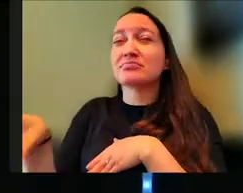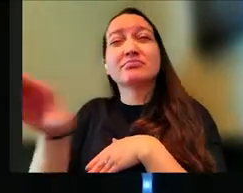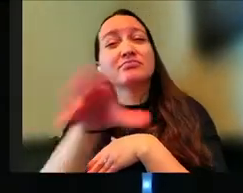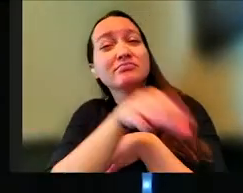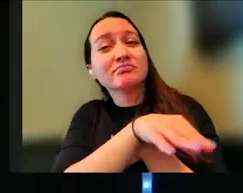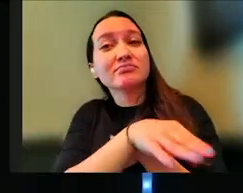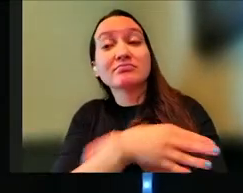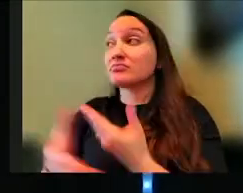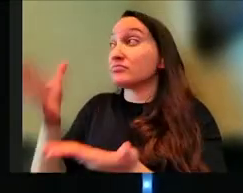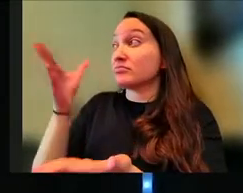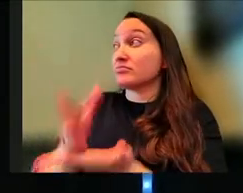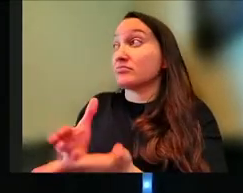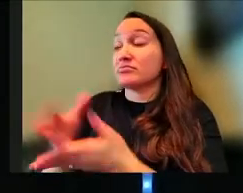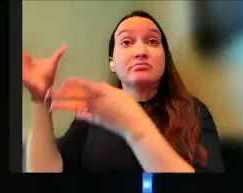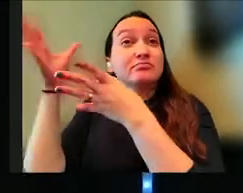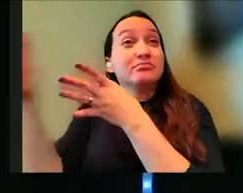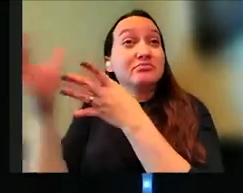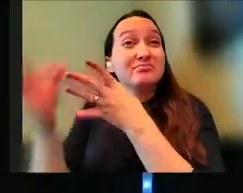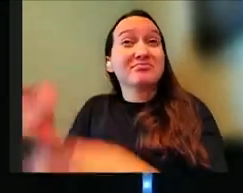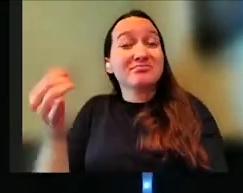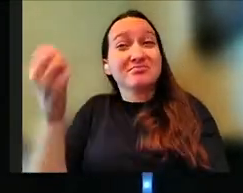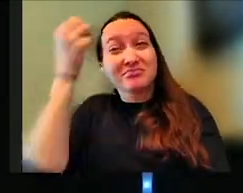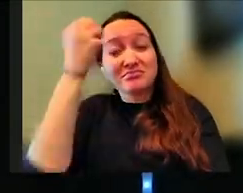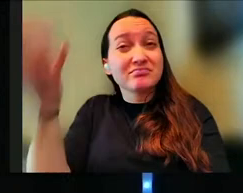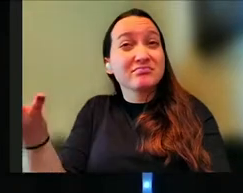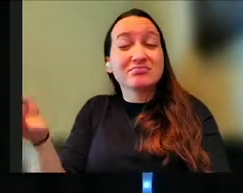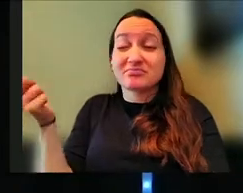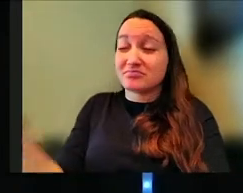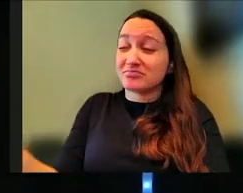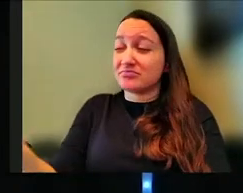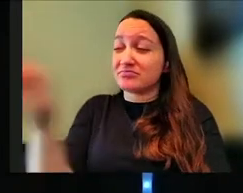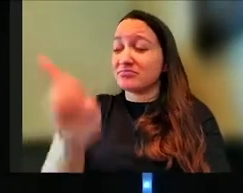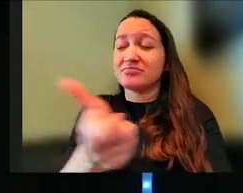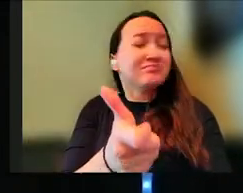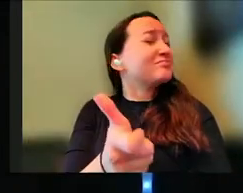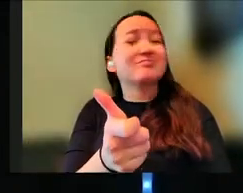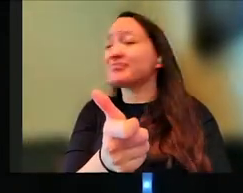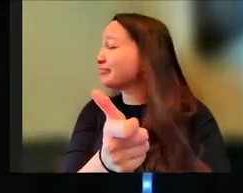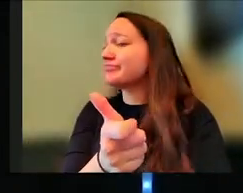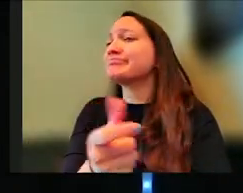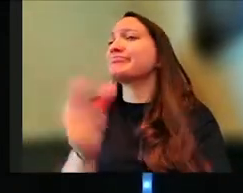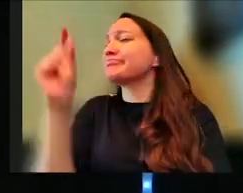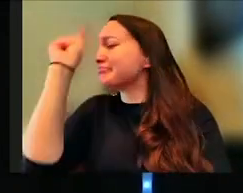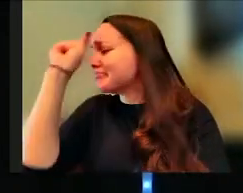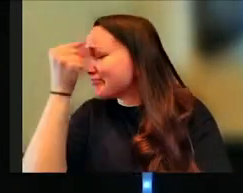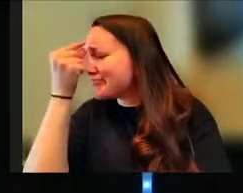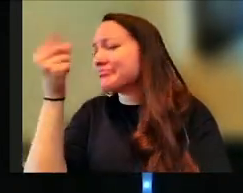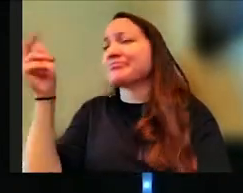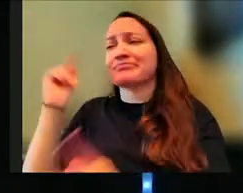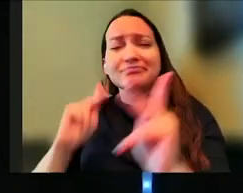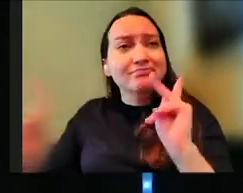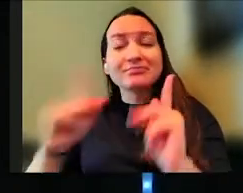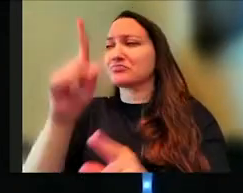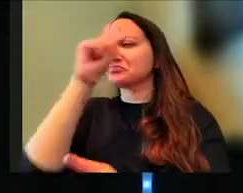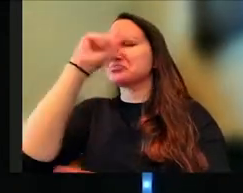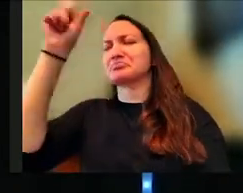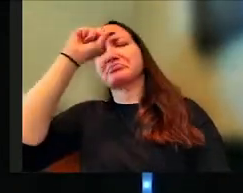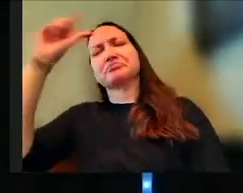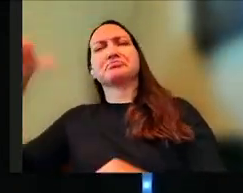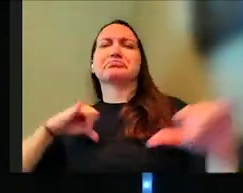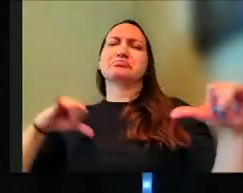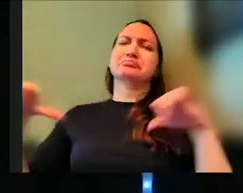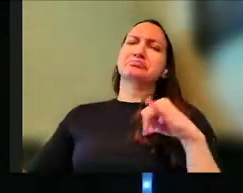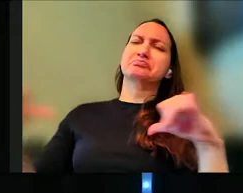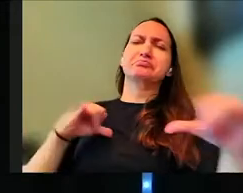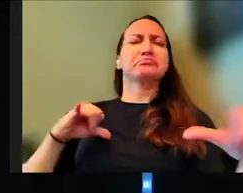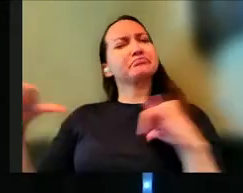stop making these choices that you're making on your own. Stop being fools and simpletons and thinking that you know how to live this life well.